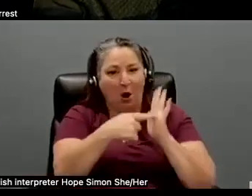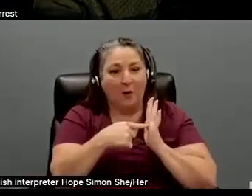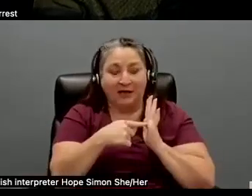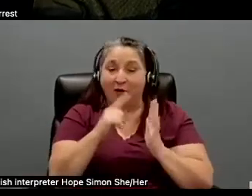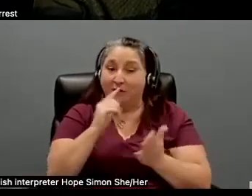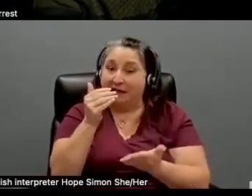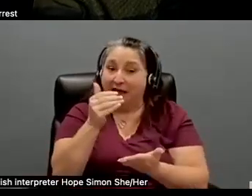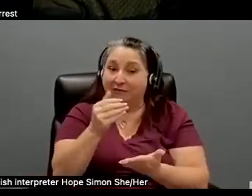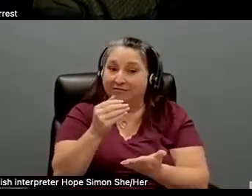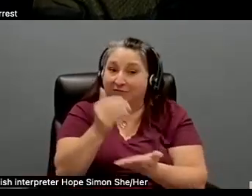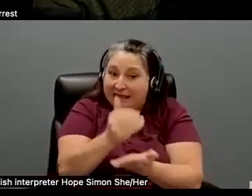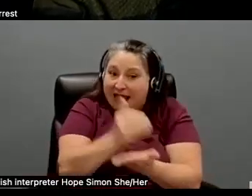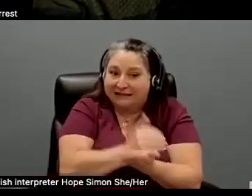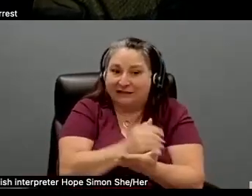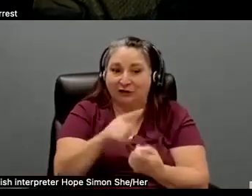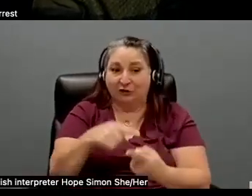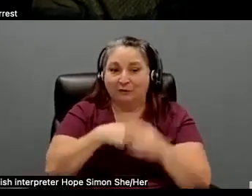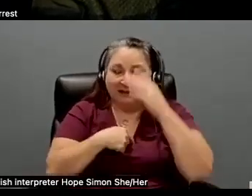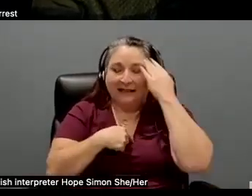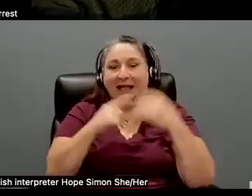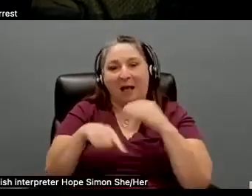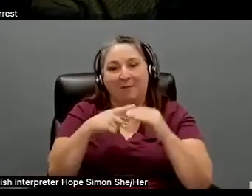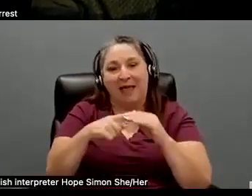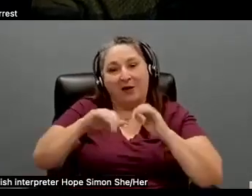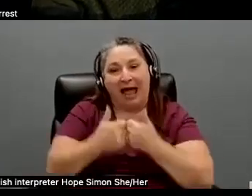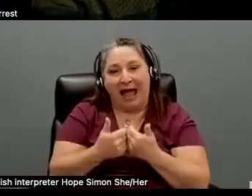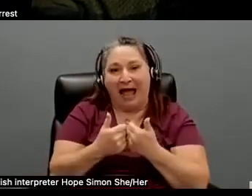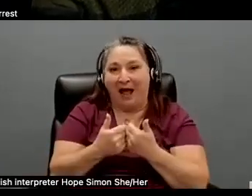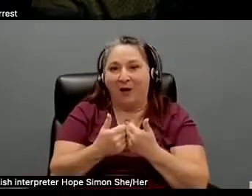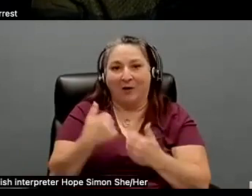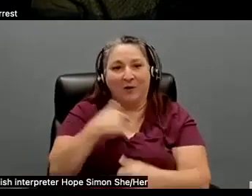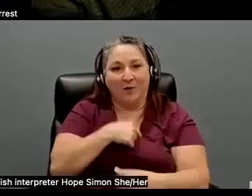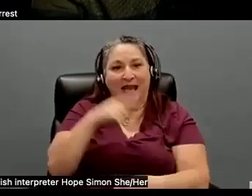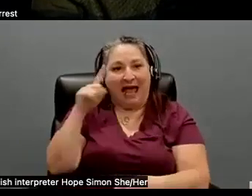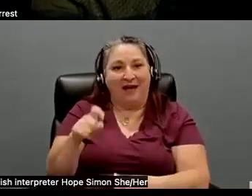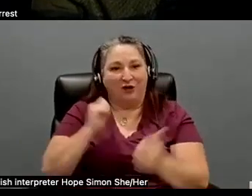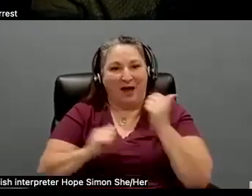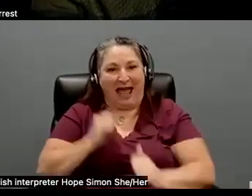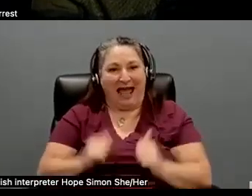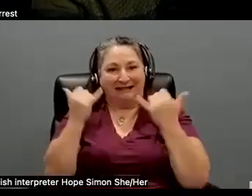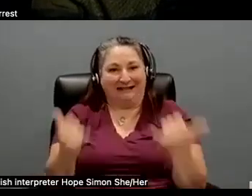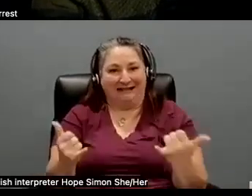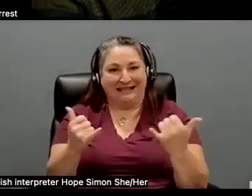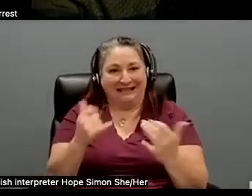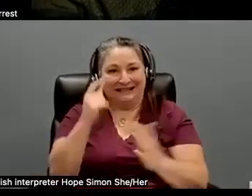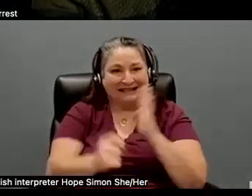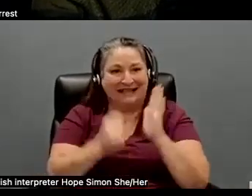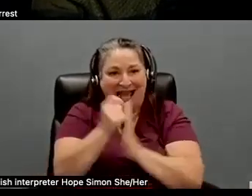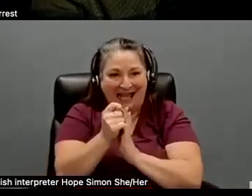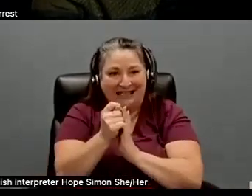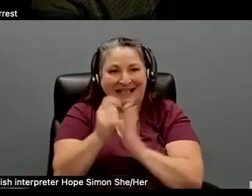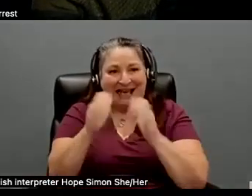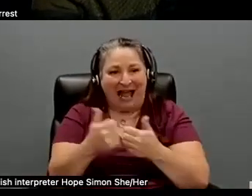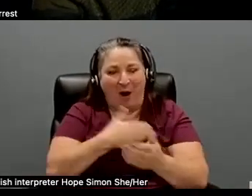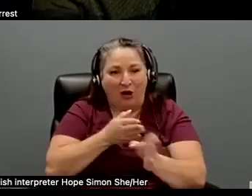lesson, uh, to me about how you, how you have to do acting these days and how you have to do your career these